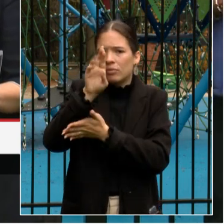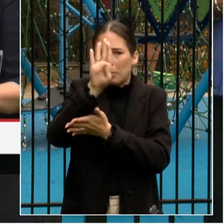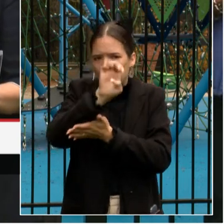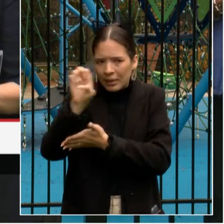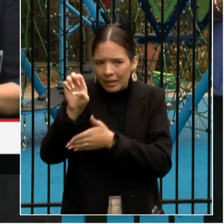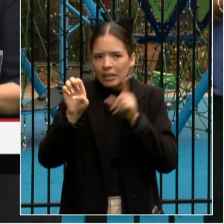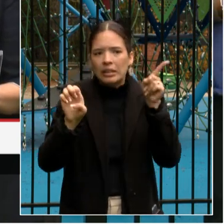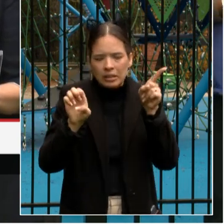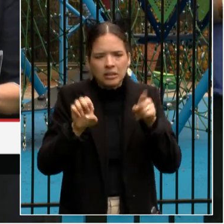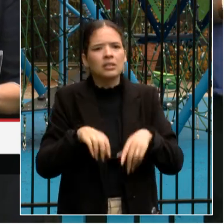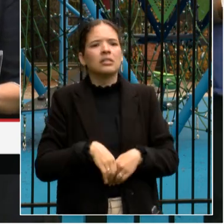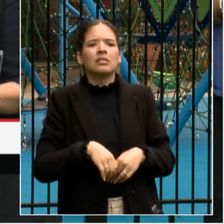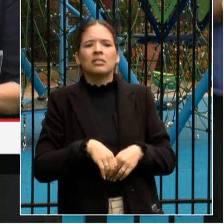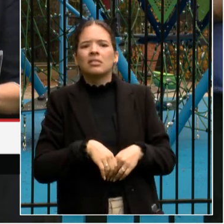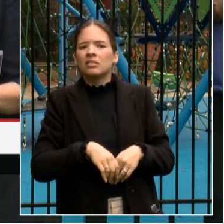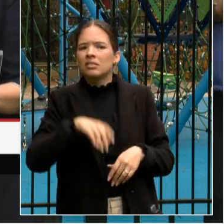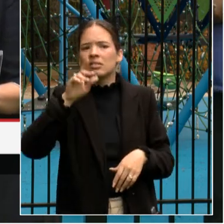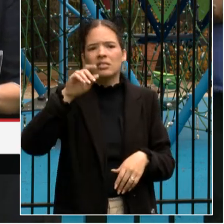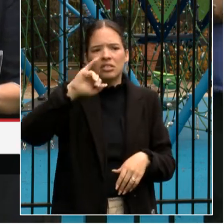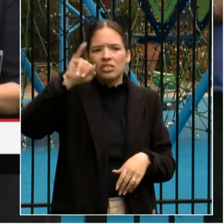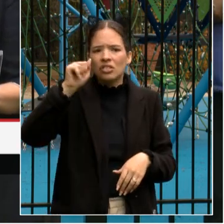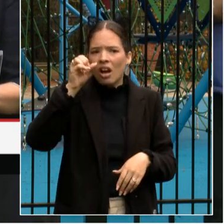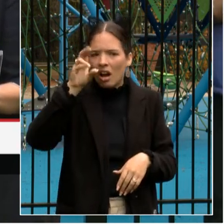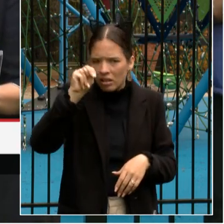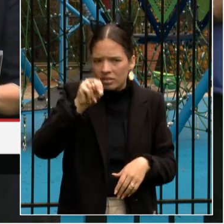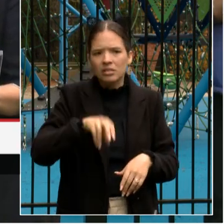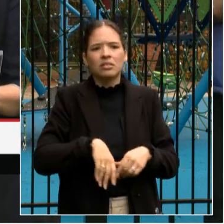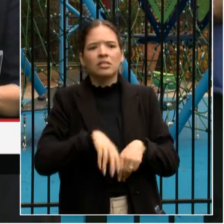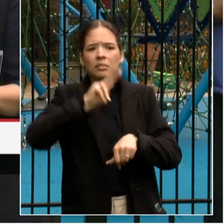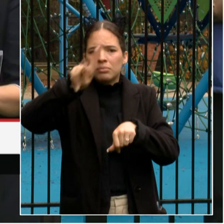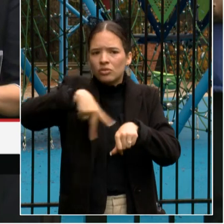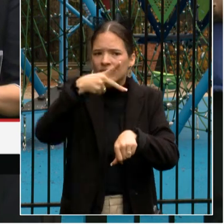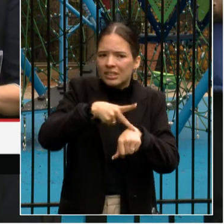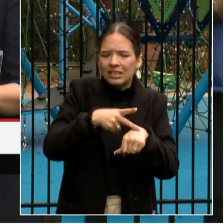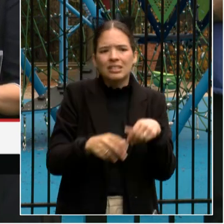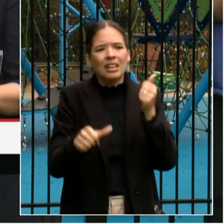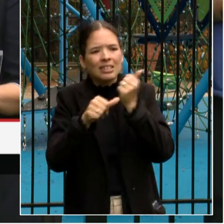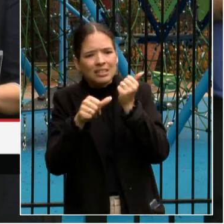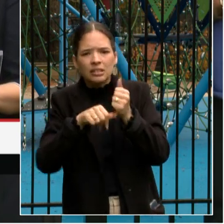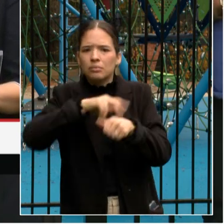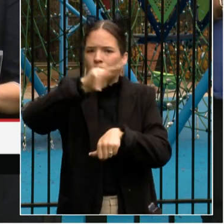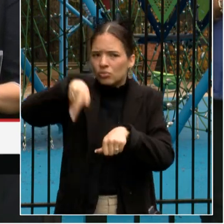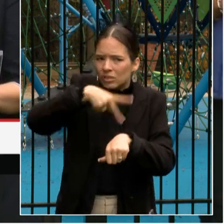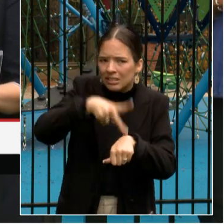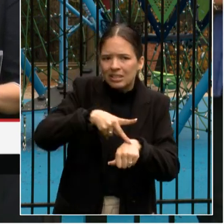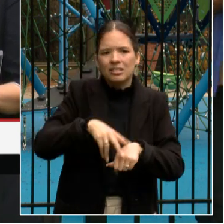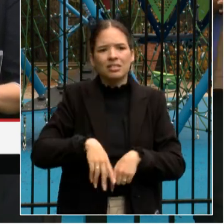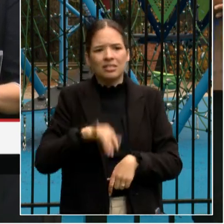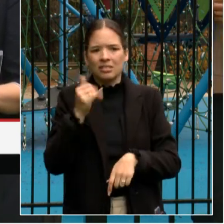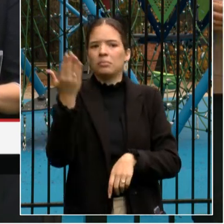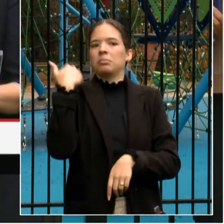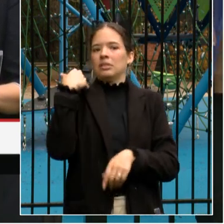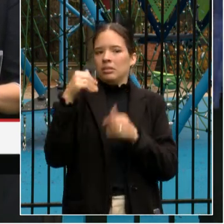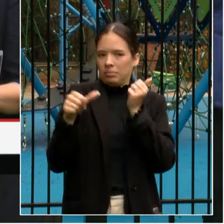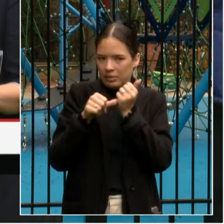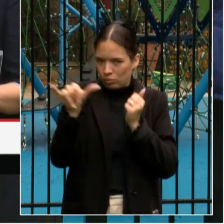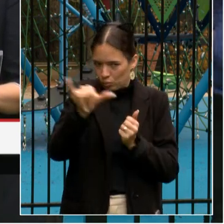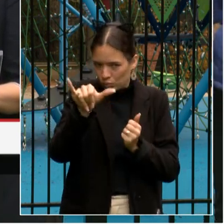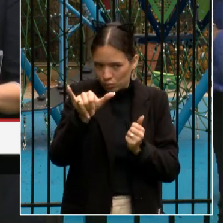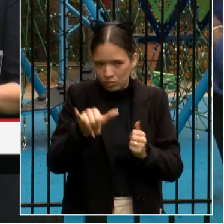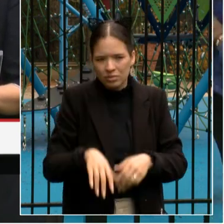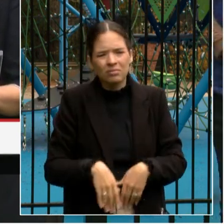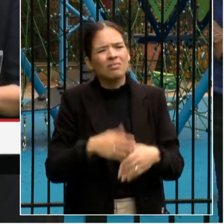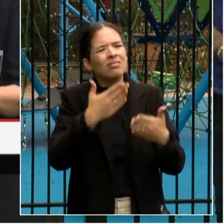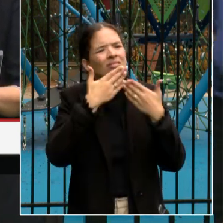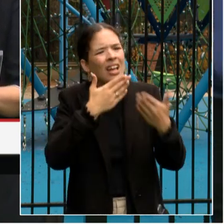want to thank Principal Pineda, Assistant Principal Bear Call, and former Principal Myra Cruz. Thank you to the Oyster Adams Community Council.